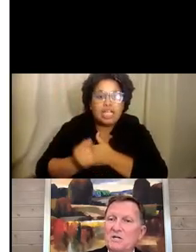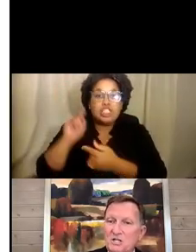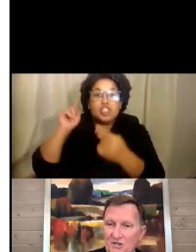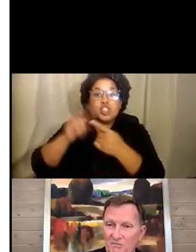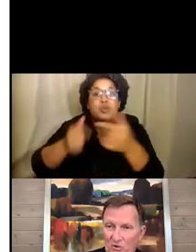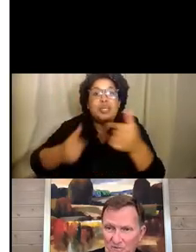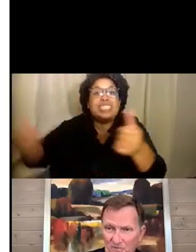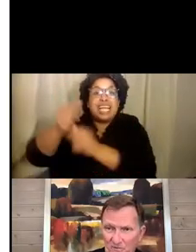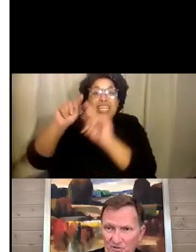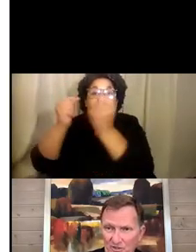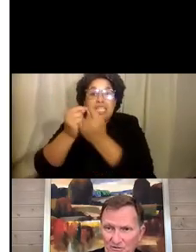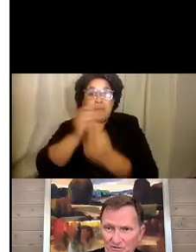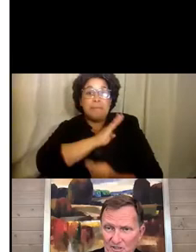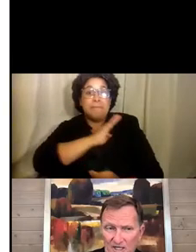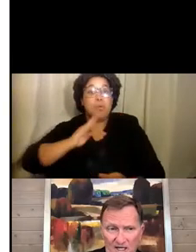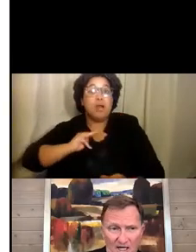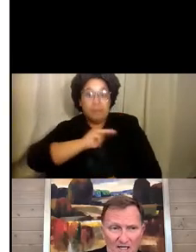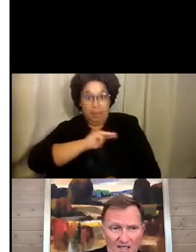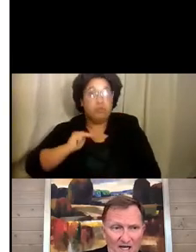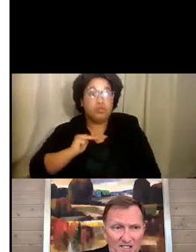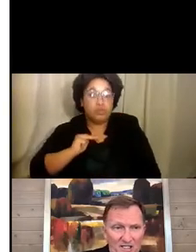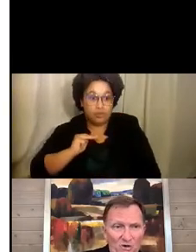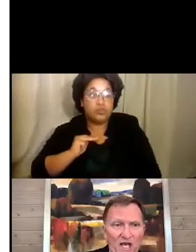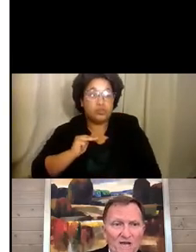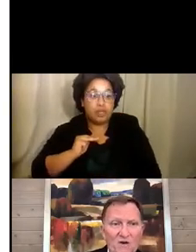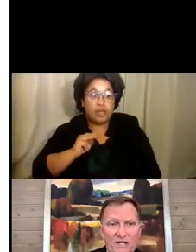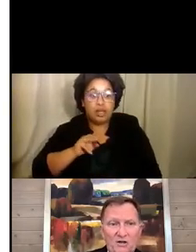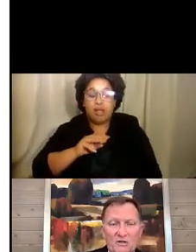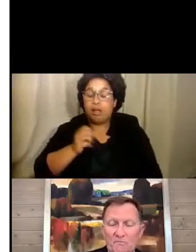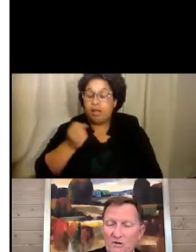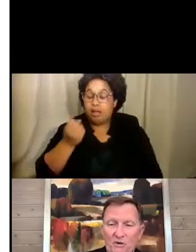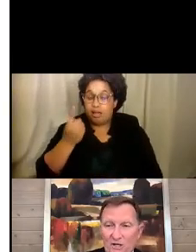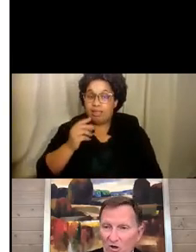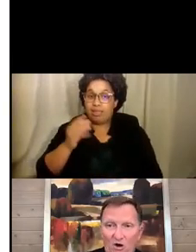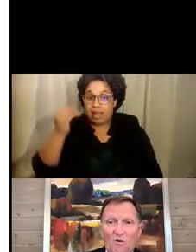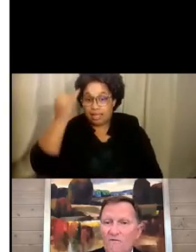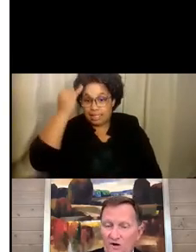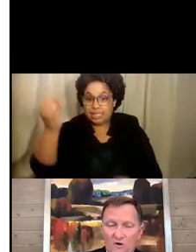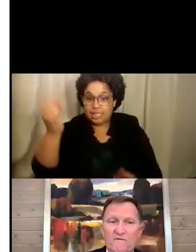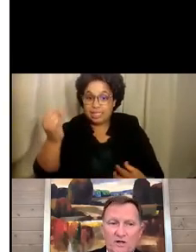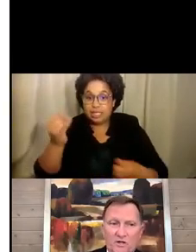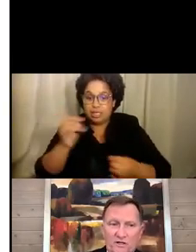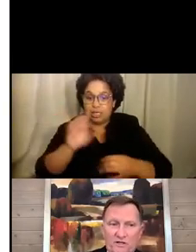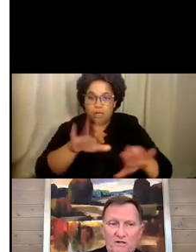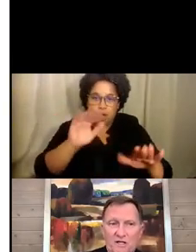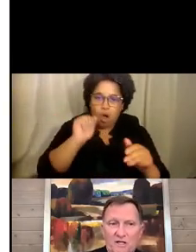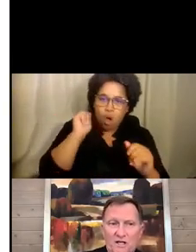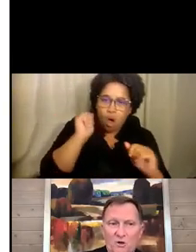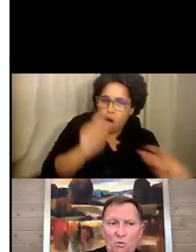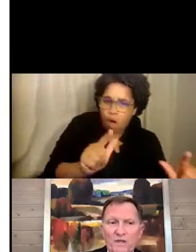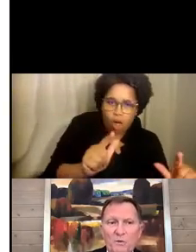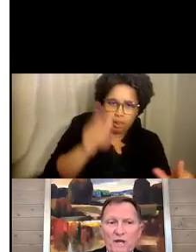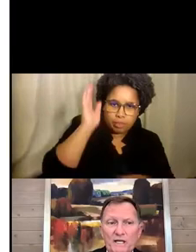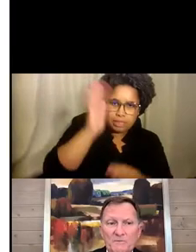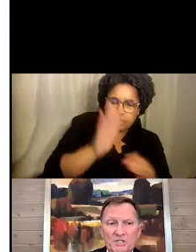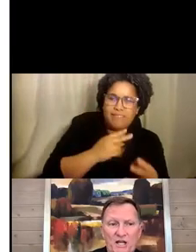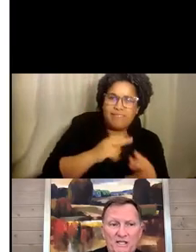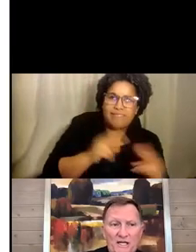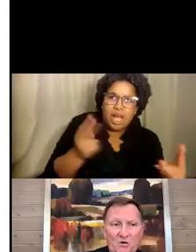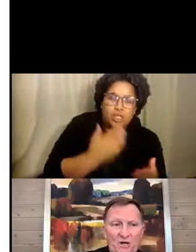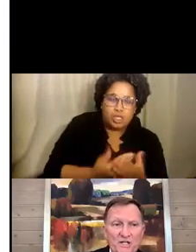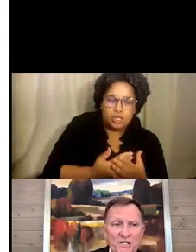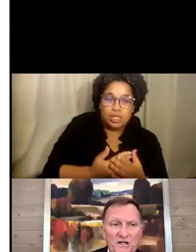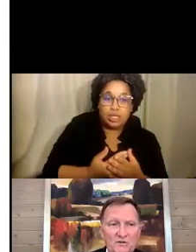team and some of the board members. And the idea we have on here, by the way, they were all very, very good. The one that we ended up